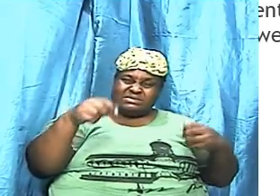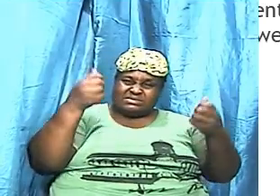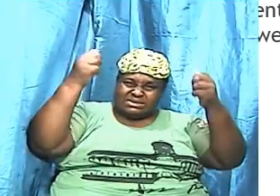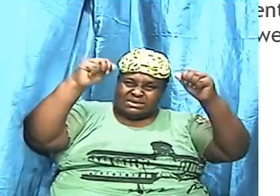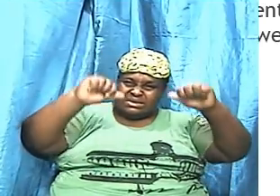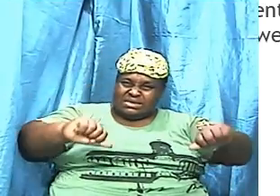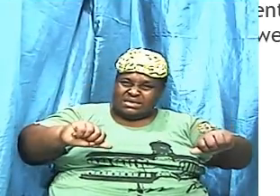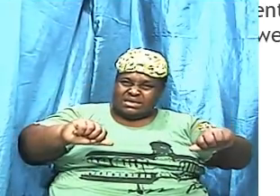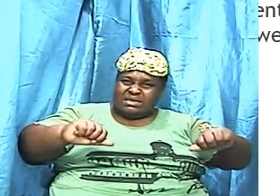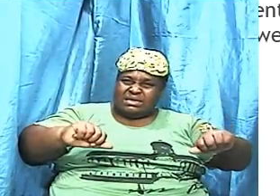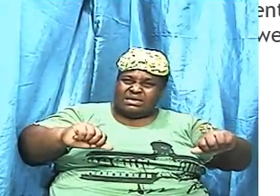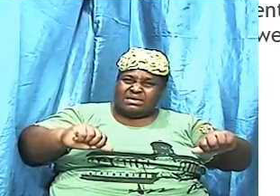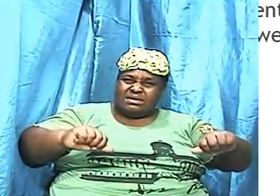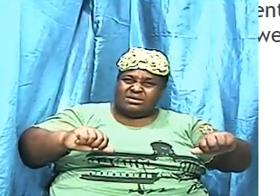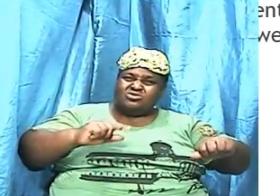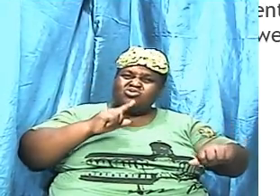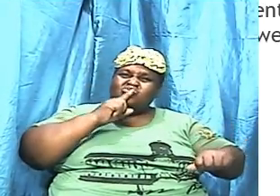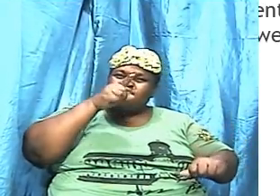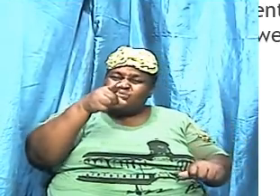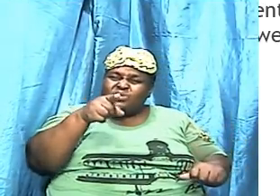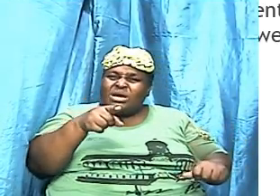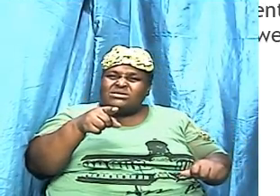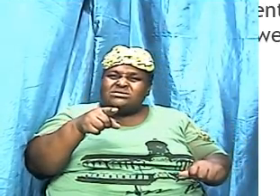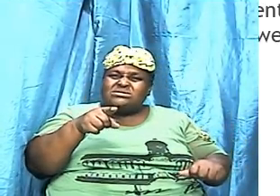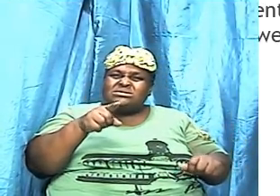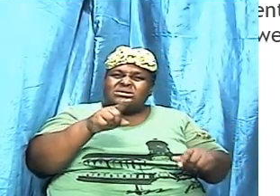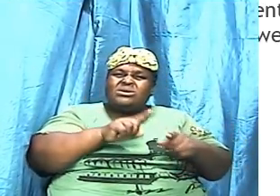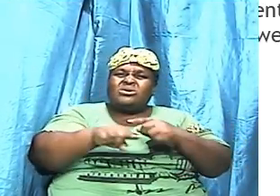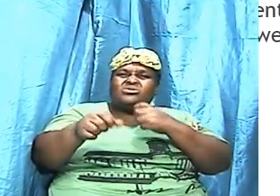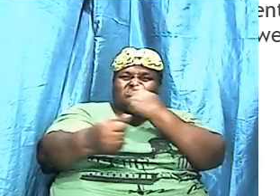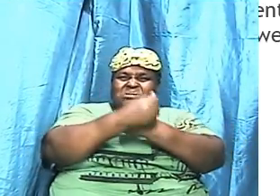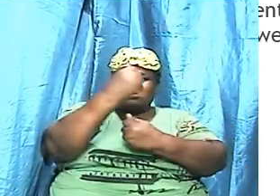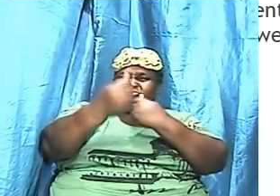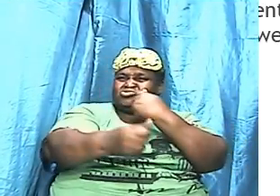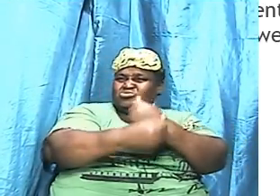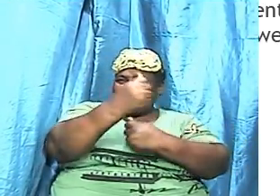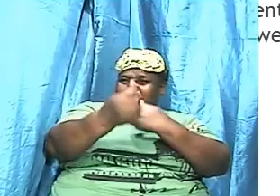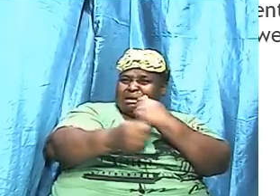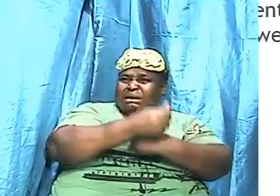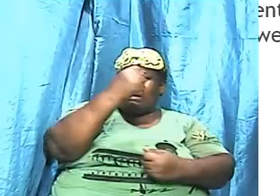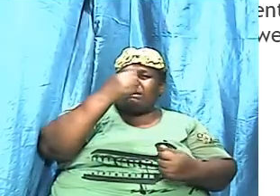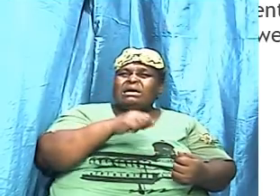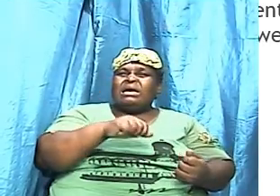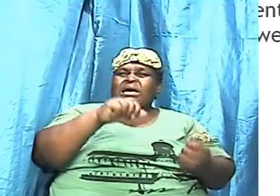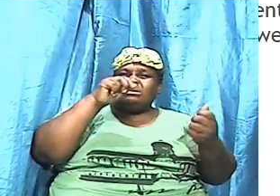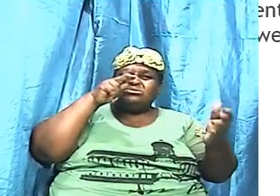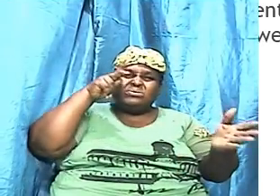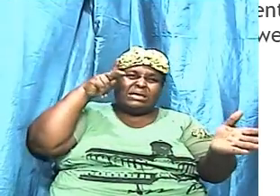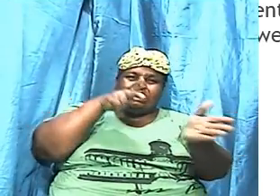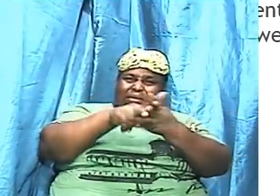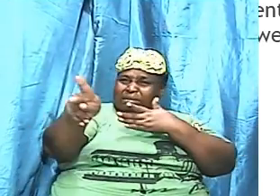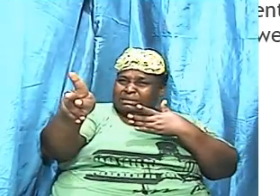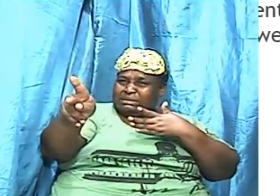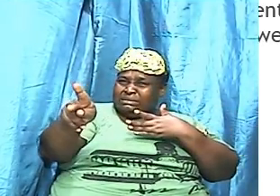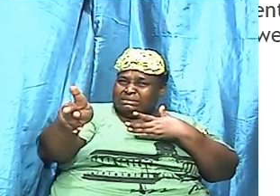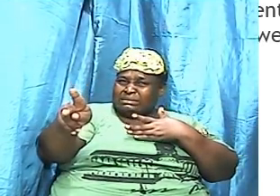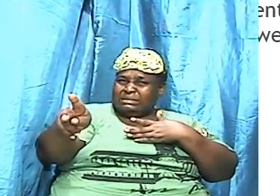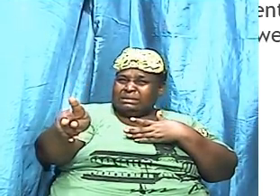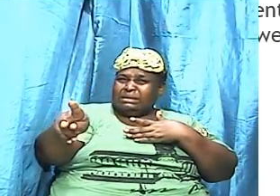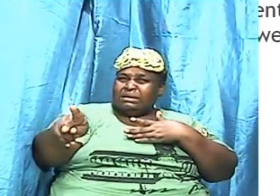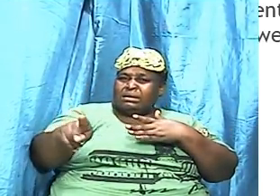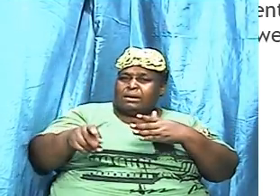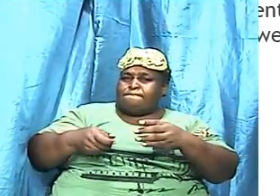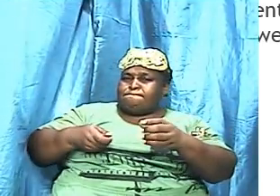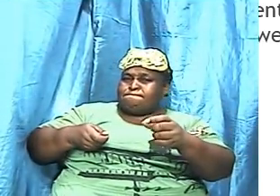the potential to rip out and to push the